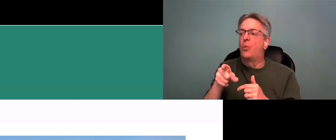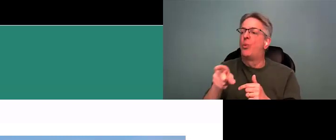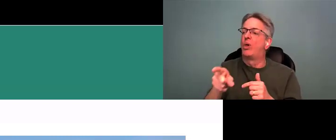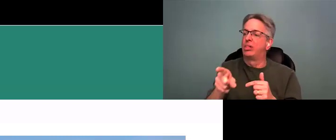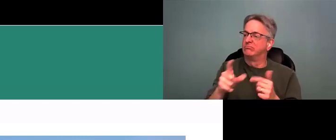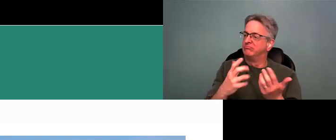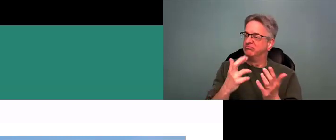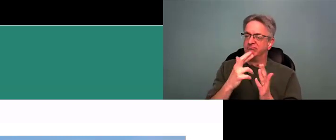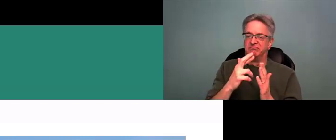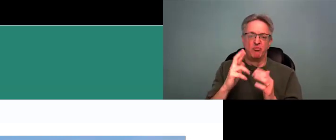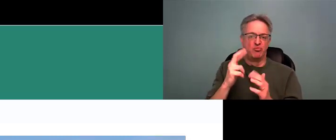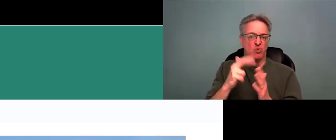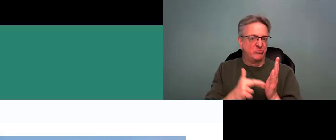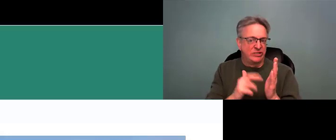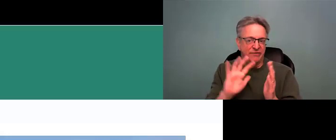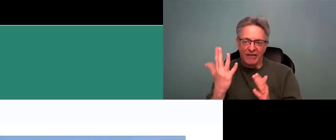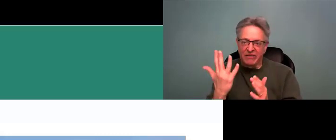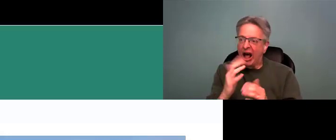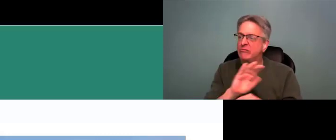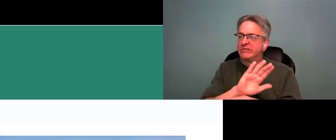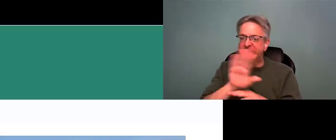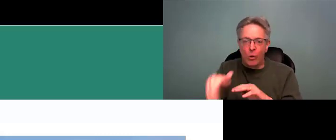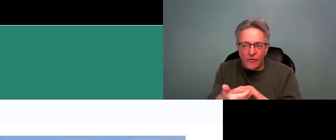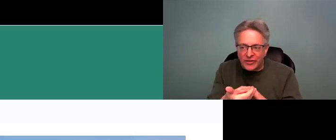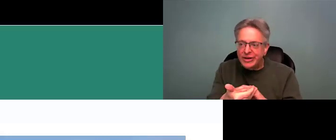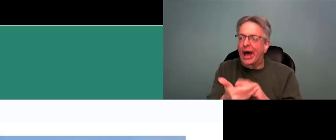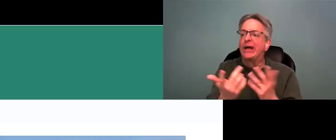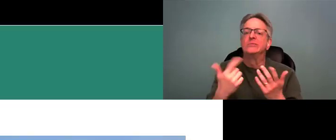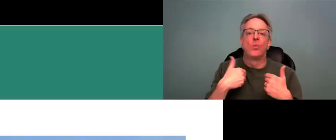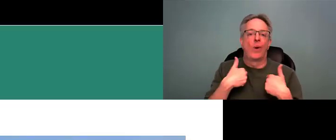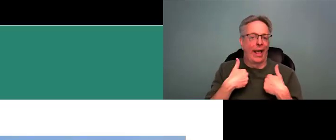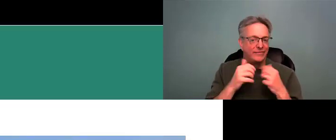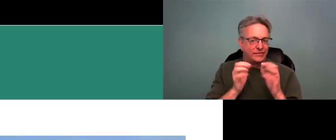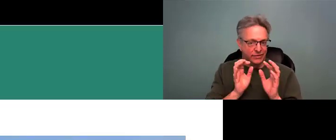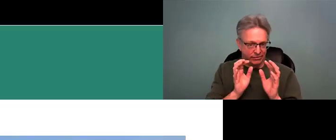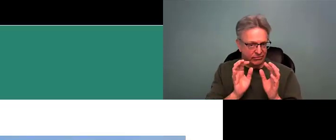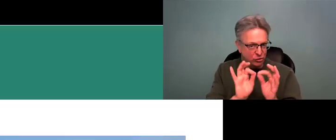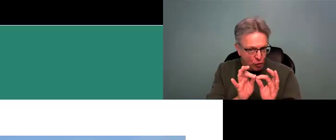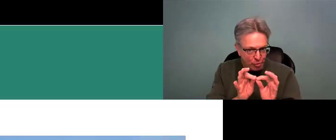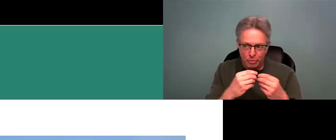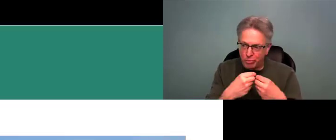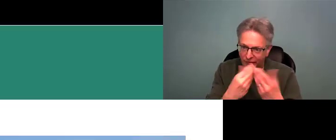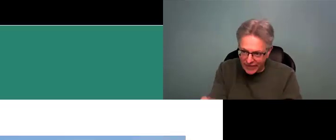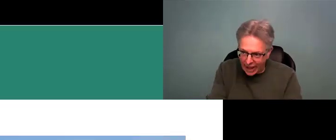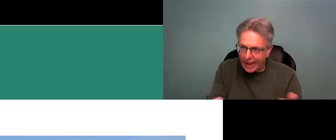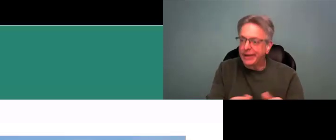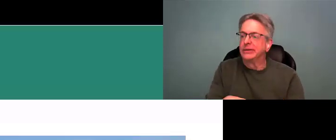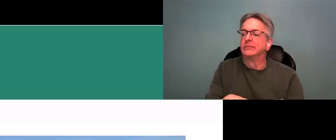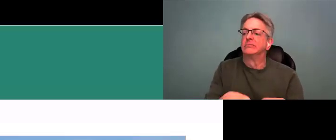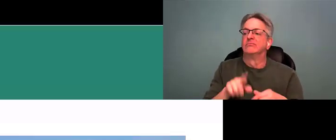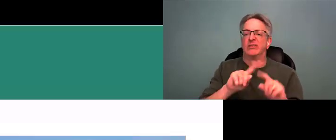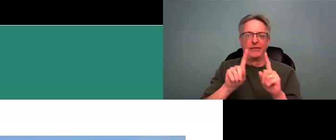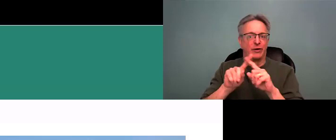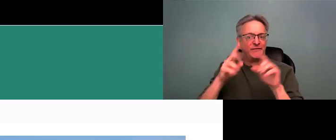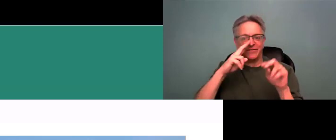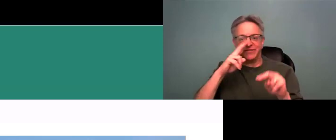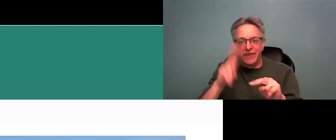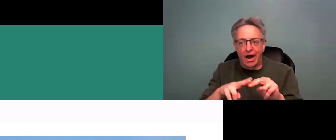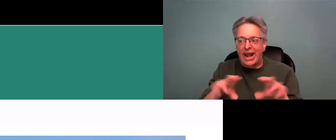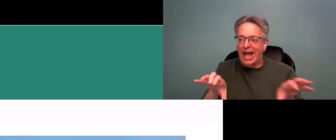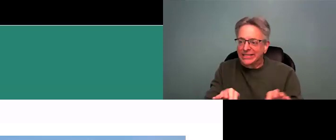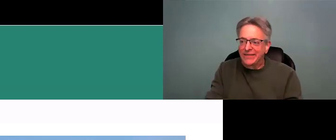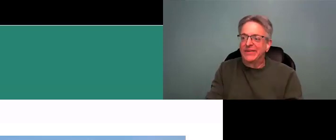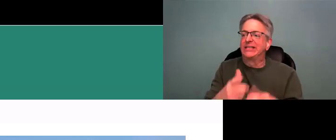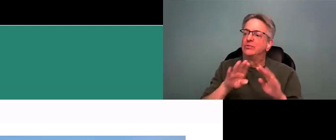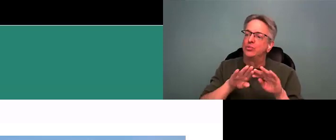kids from sixth grade to high school seniors. Registration is $5. It's an overnight event. Interpreters will be